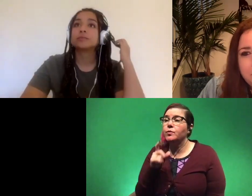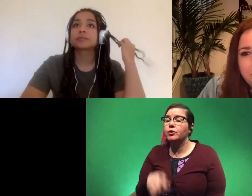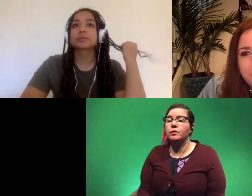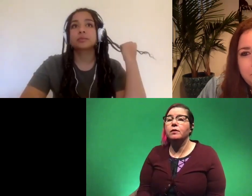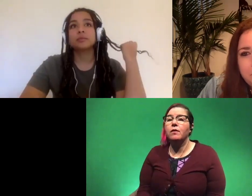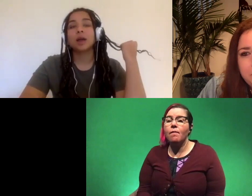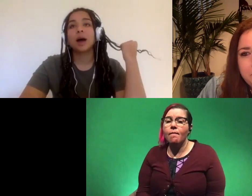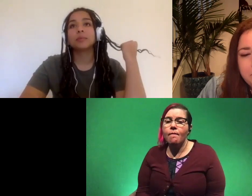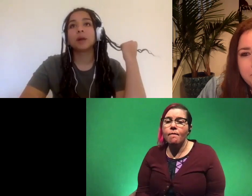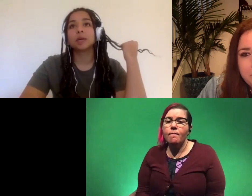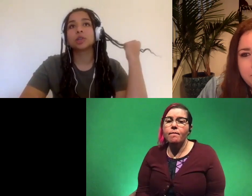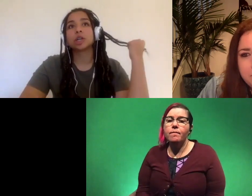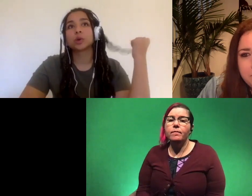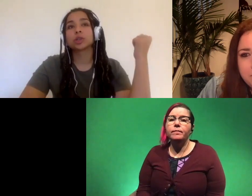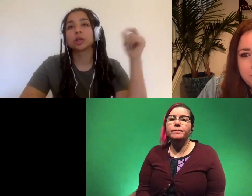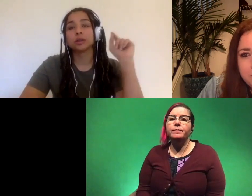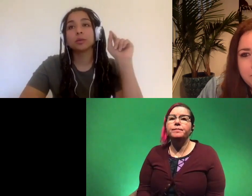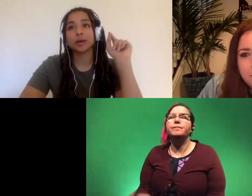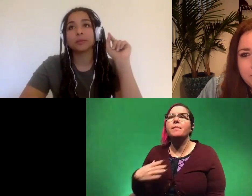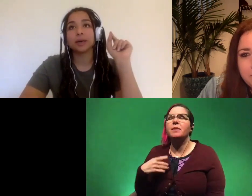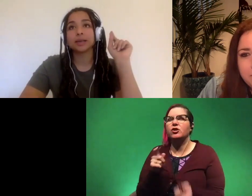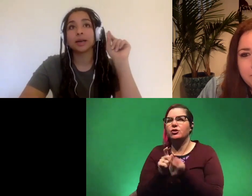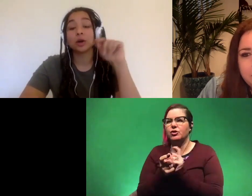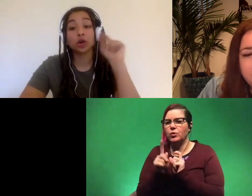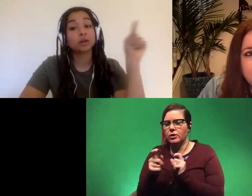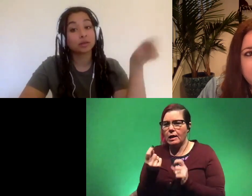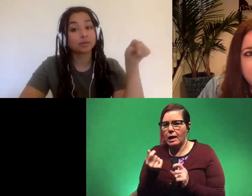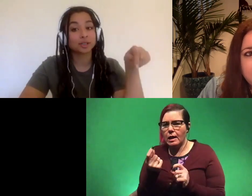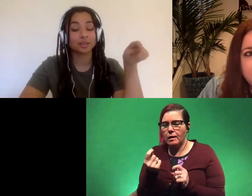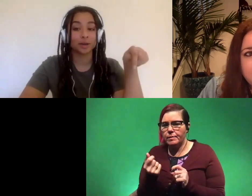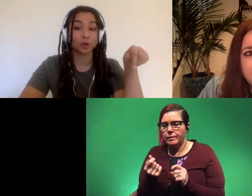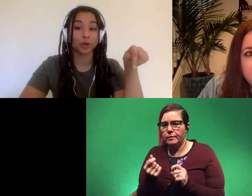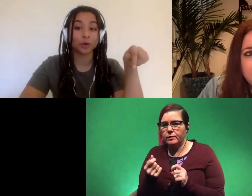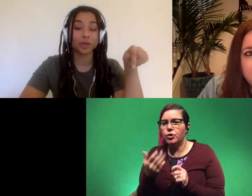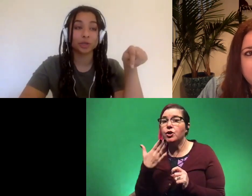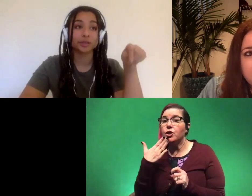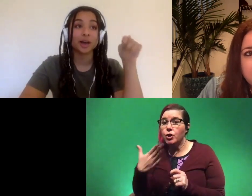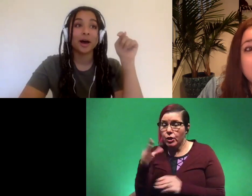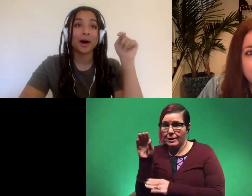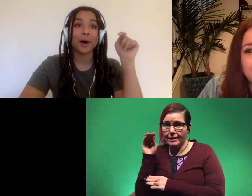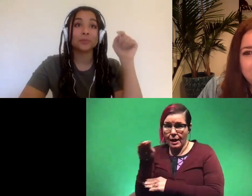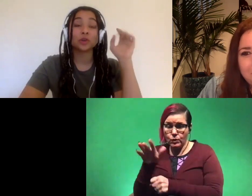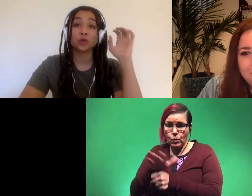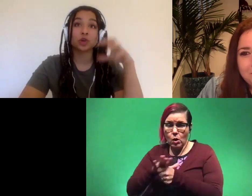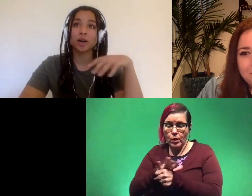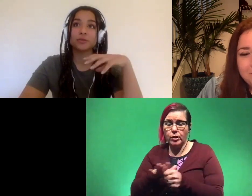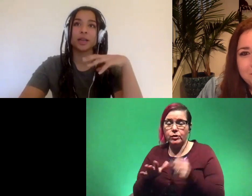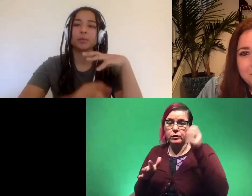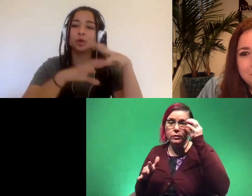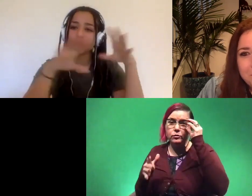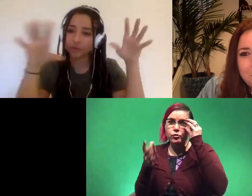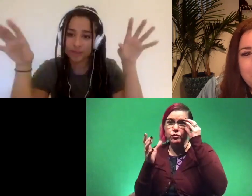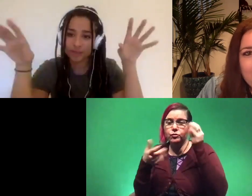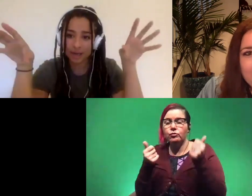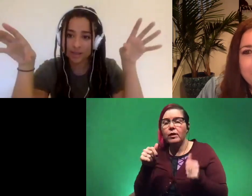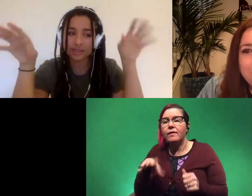i'm i'm gonna change the question a little bit by saying good dinosaur locations um so if you're trying to find like